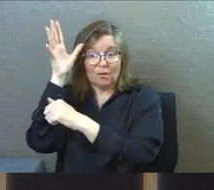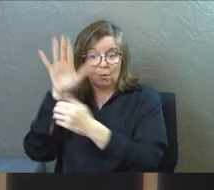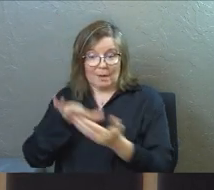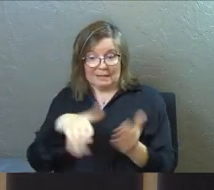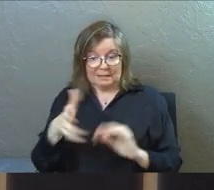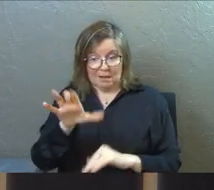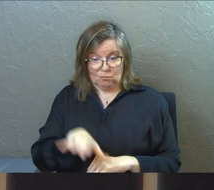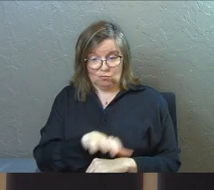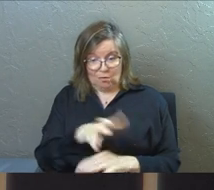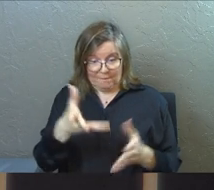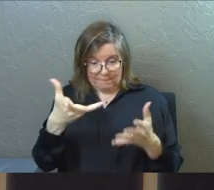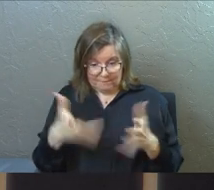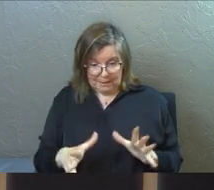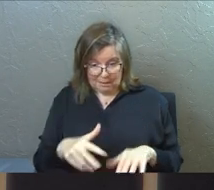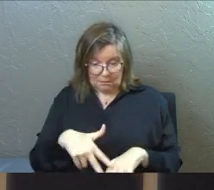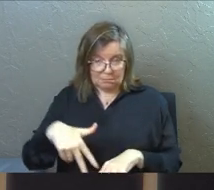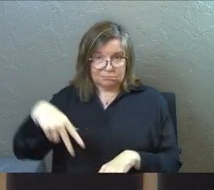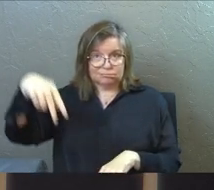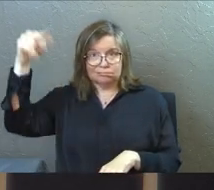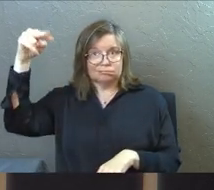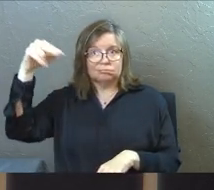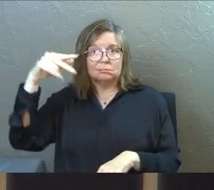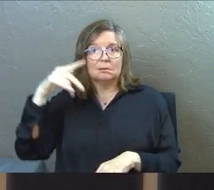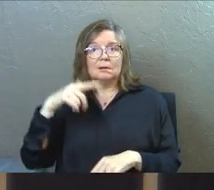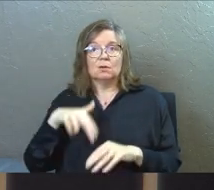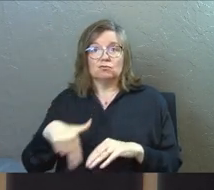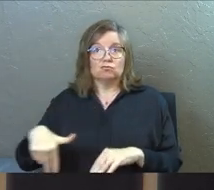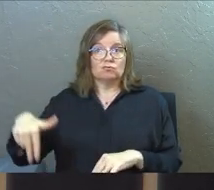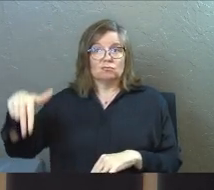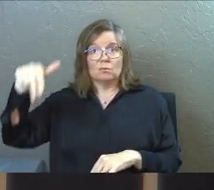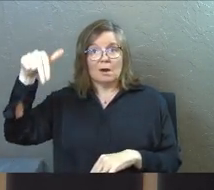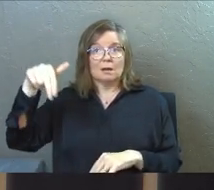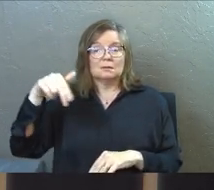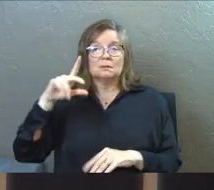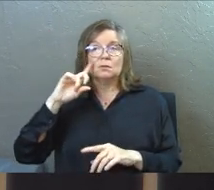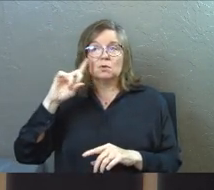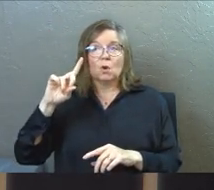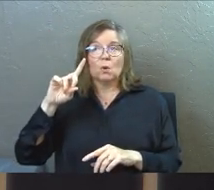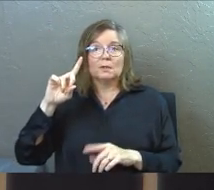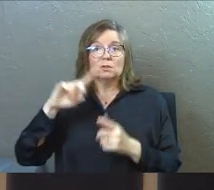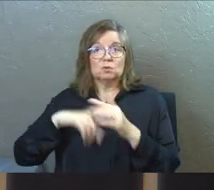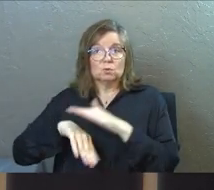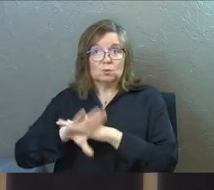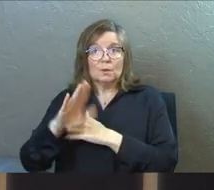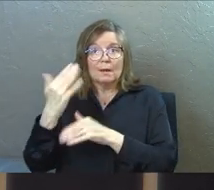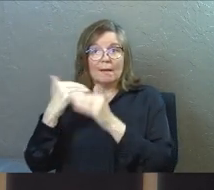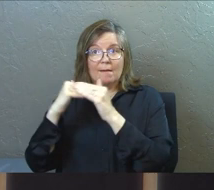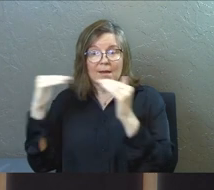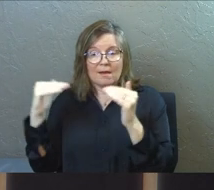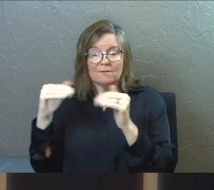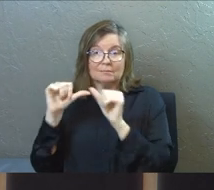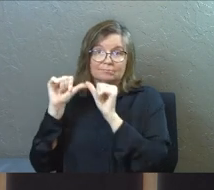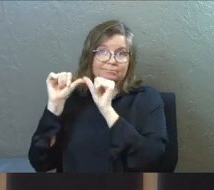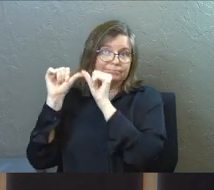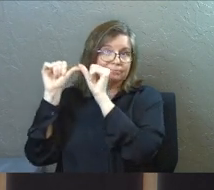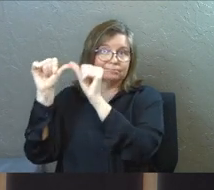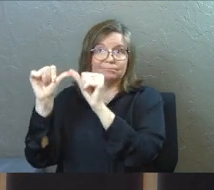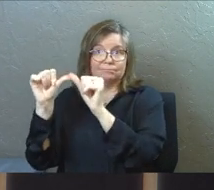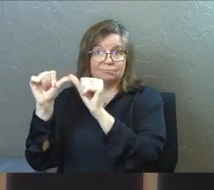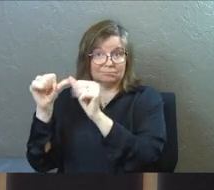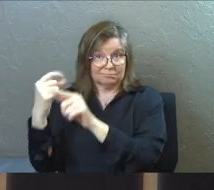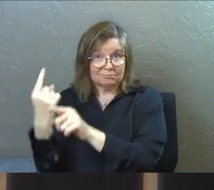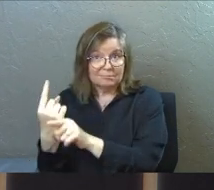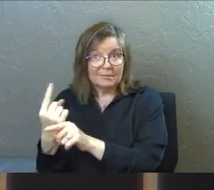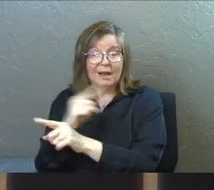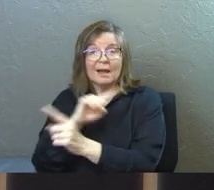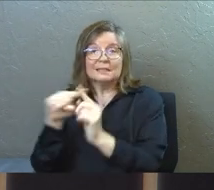he dies on the cross. And then he's going to rise again. And then he's going to ascend into heaven permanently. Yes.